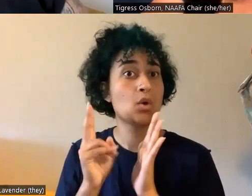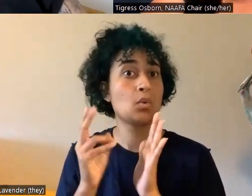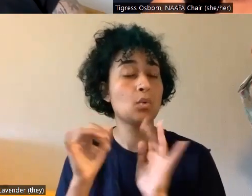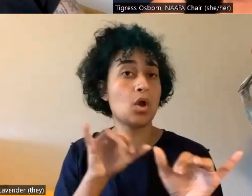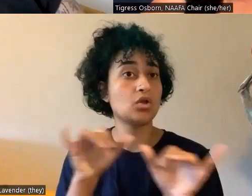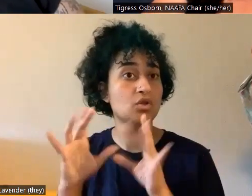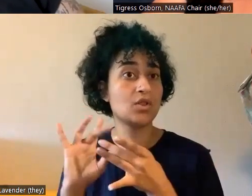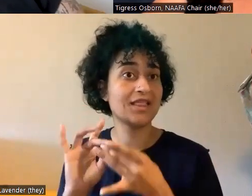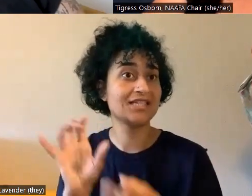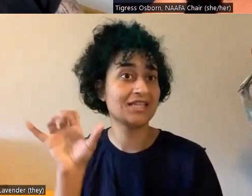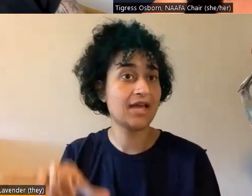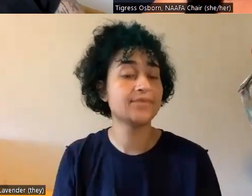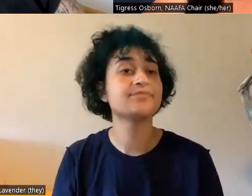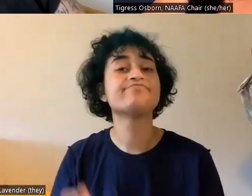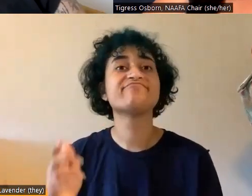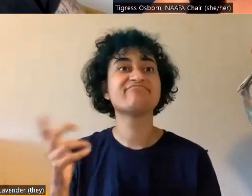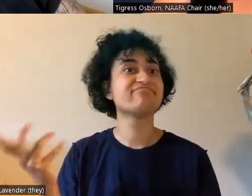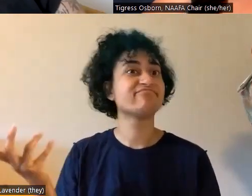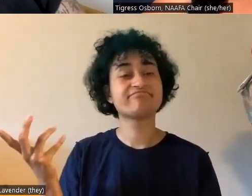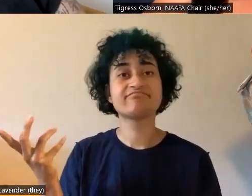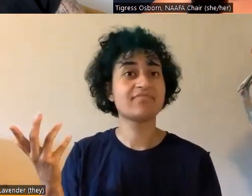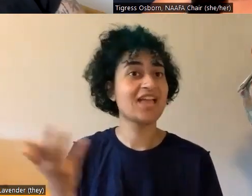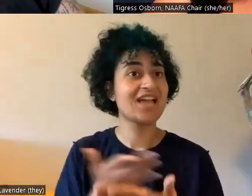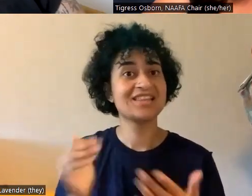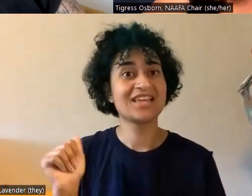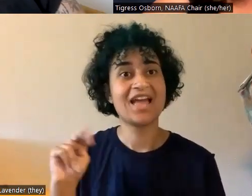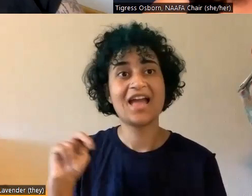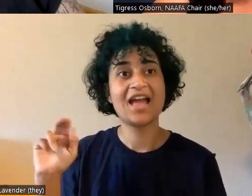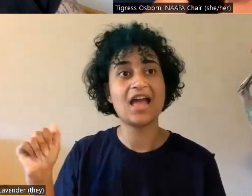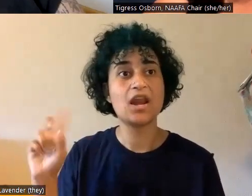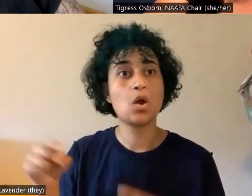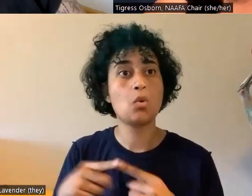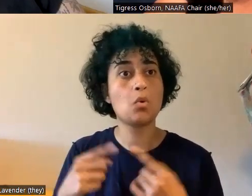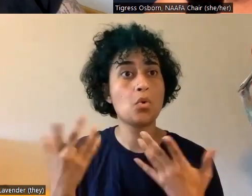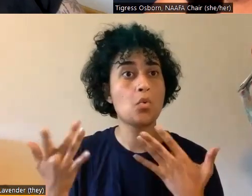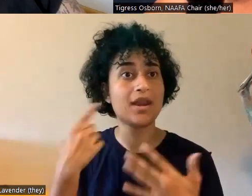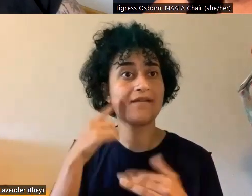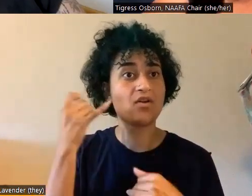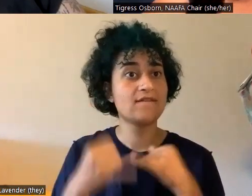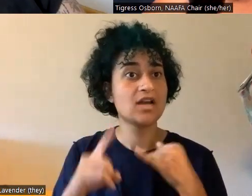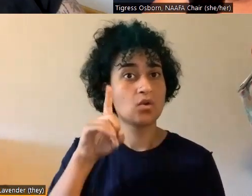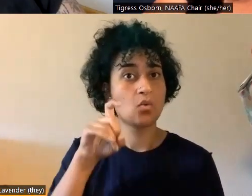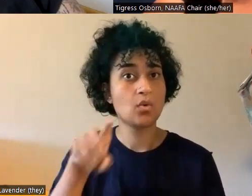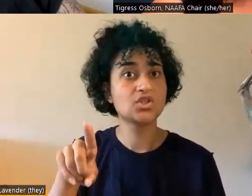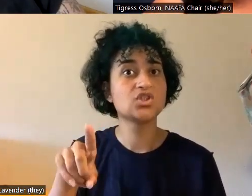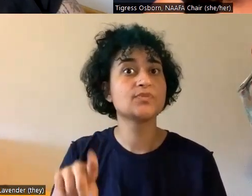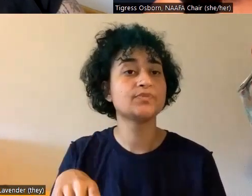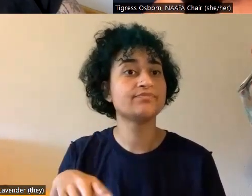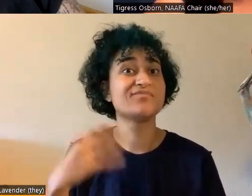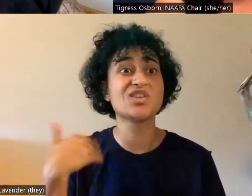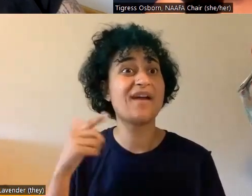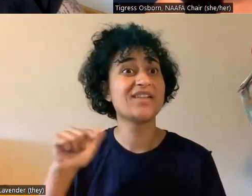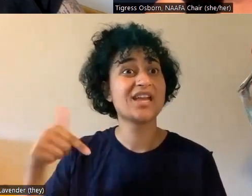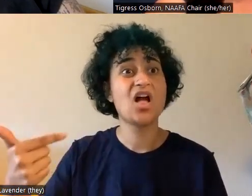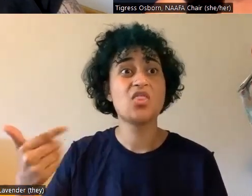Um, any, um, anything, Anna, while we're waiting to see if there's a final question from the group, um, did you have any other